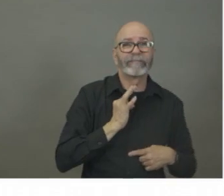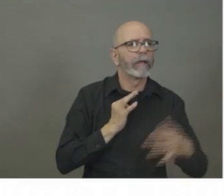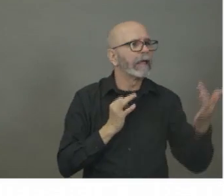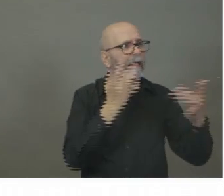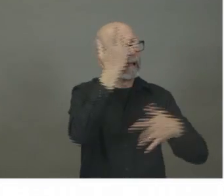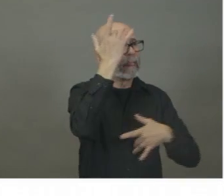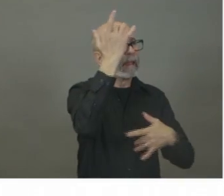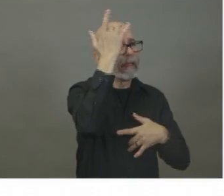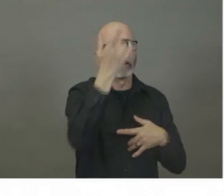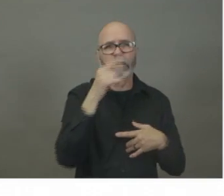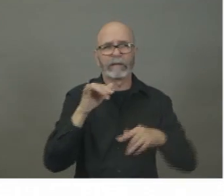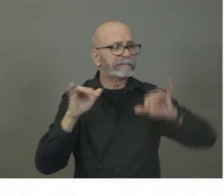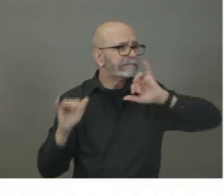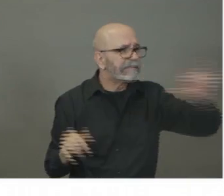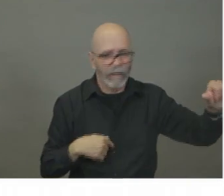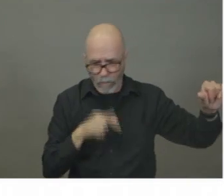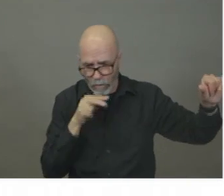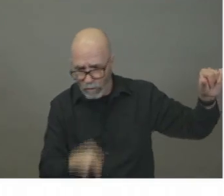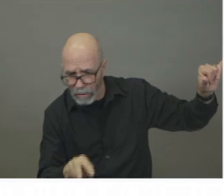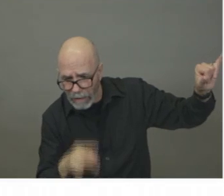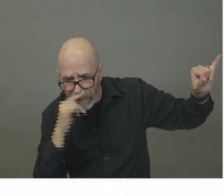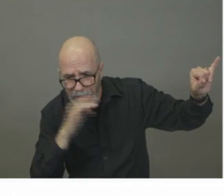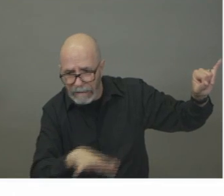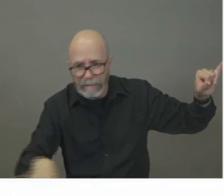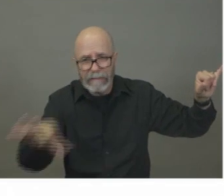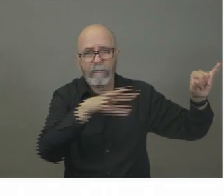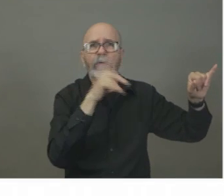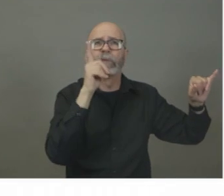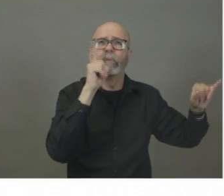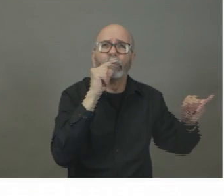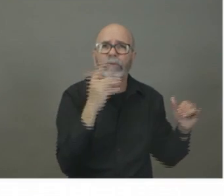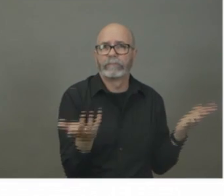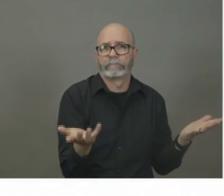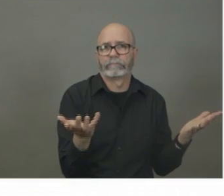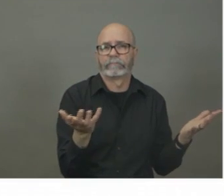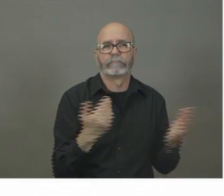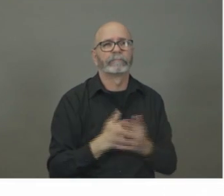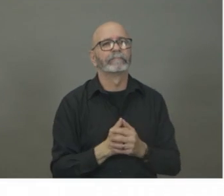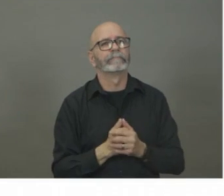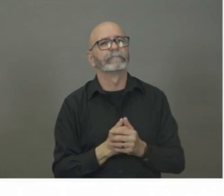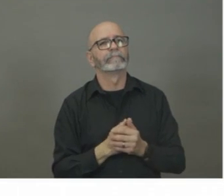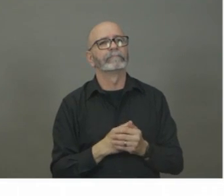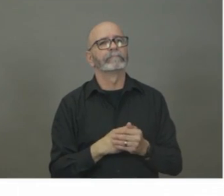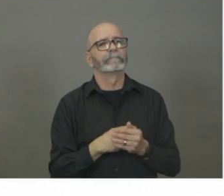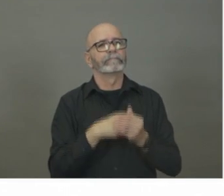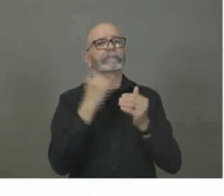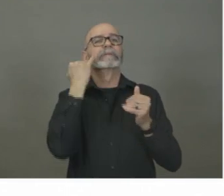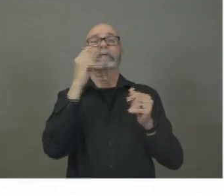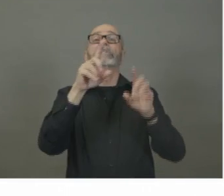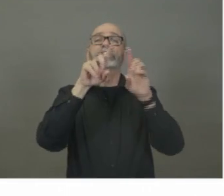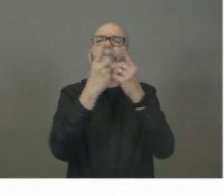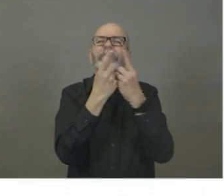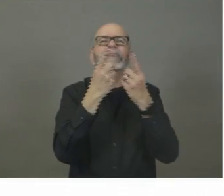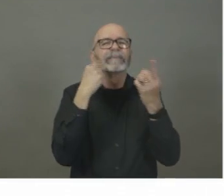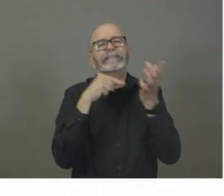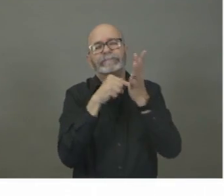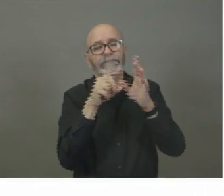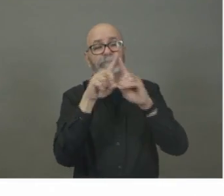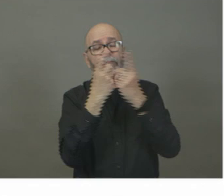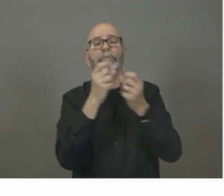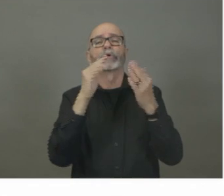-isolate for two minutes? There's measures being taken now by the Minister to ensure as much of,